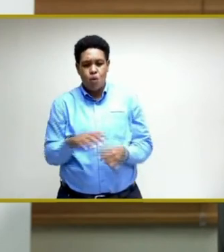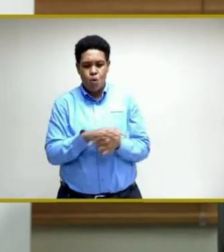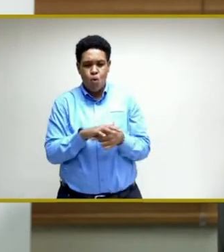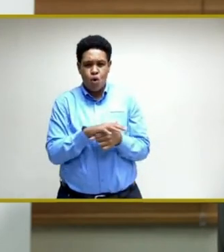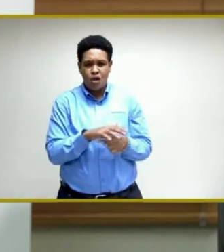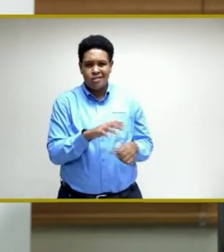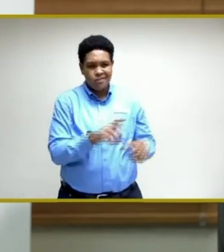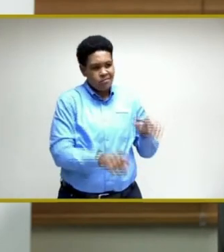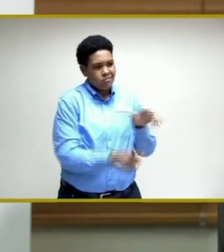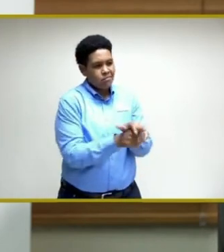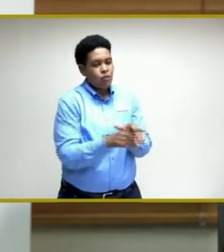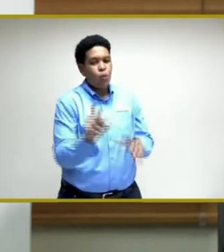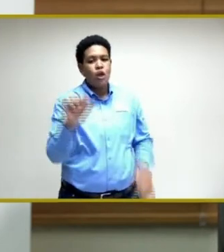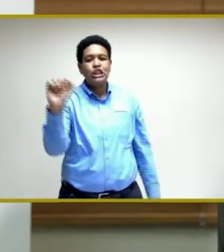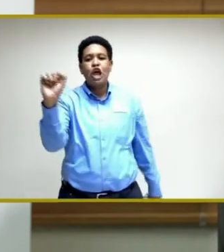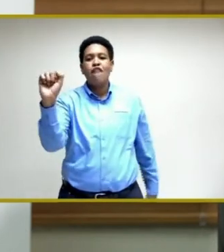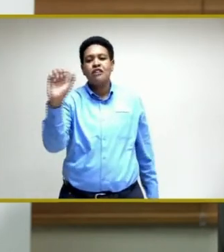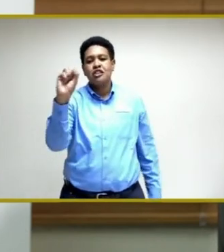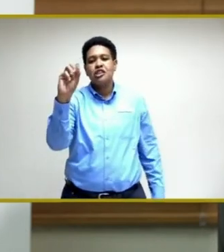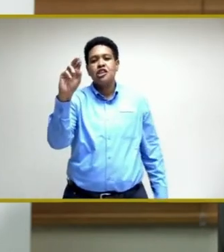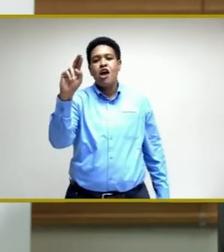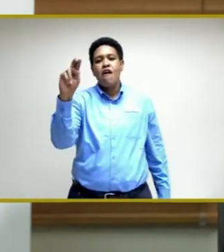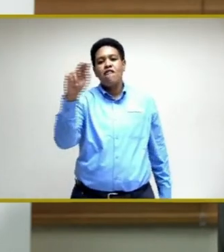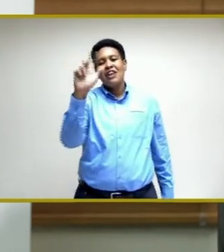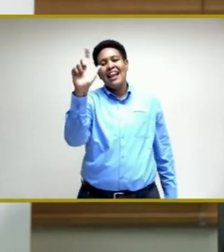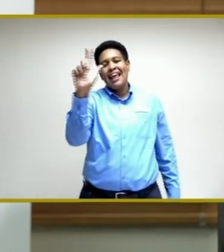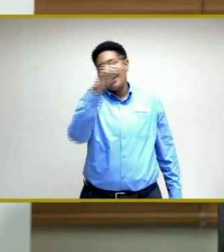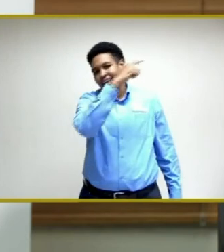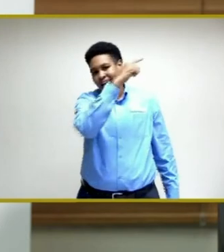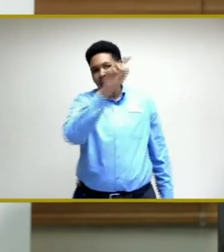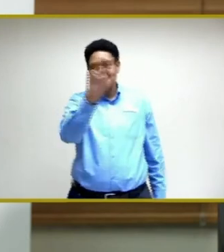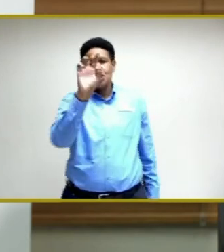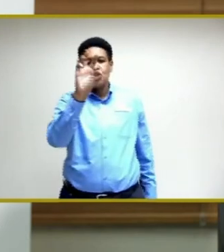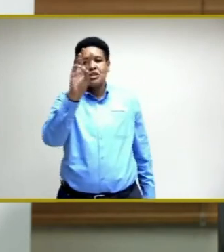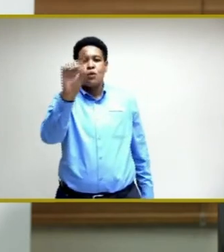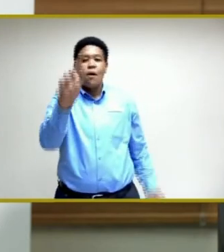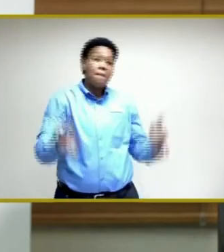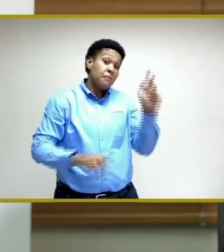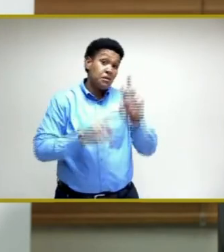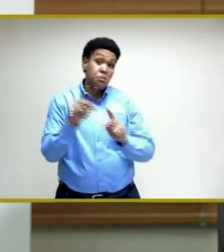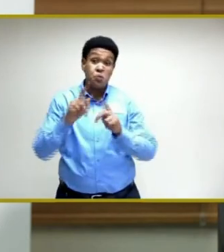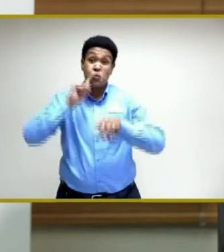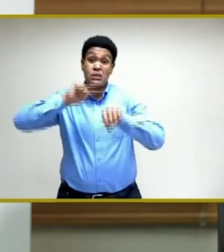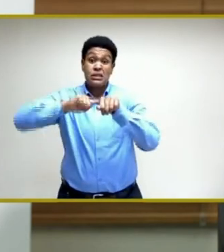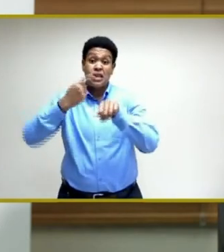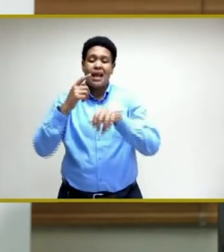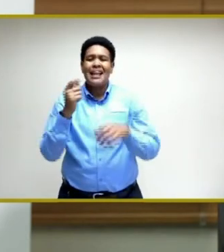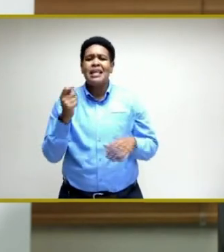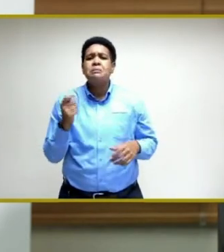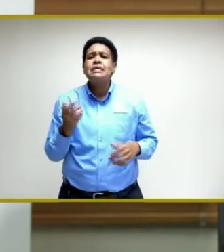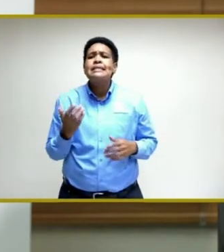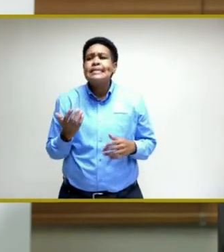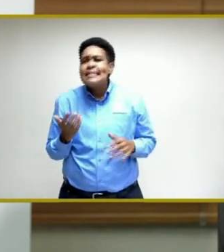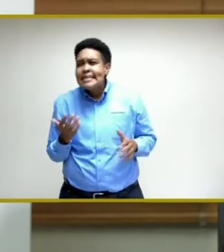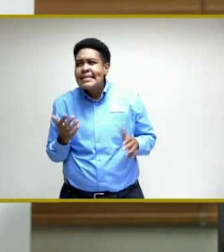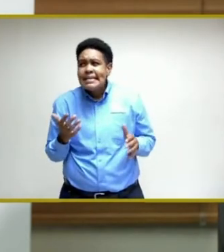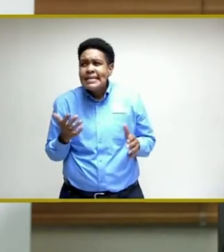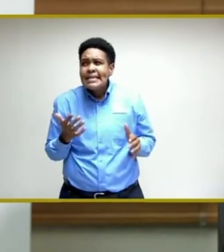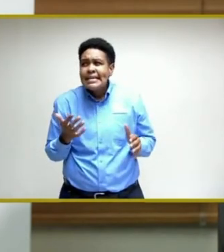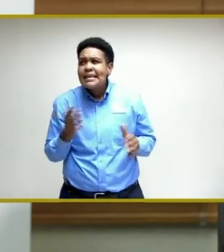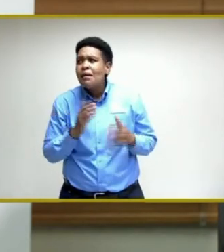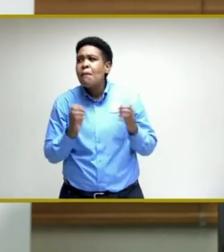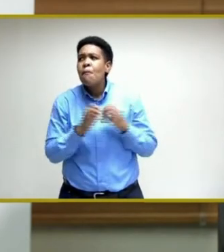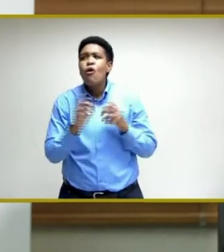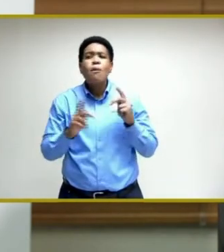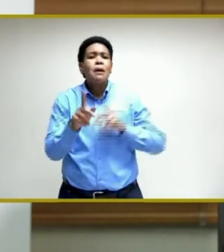here in Kingston, the Ligone area. We did 661 persons. And, yes, it started off a little rocky because, frankly speaking, more